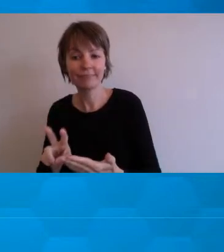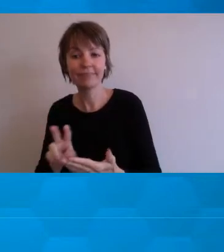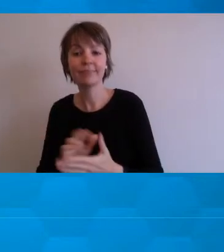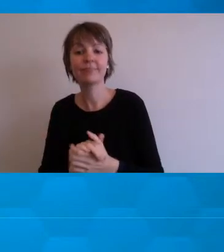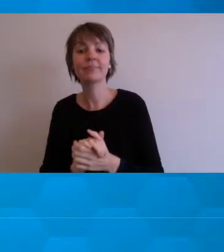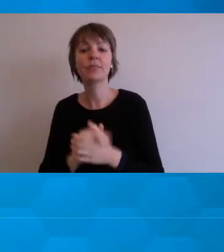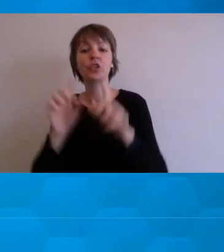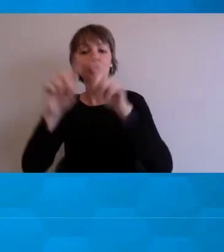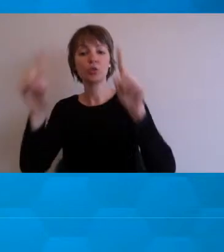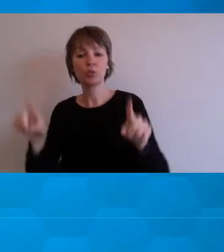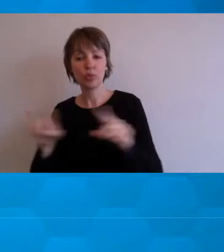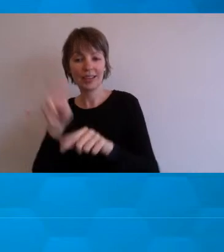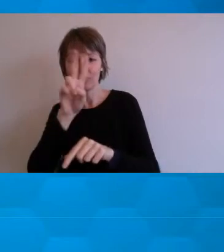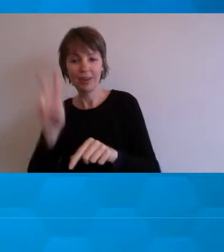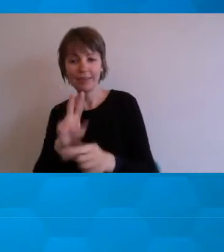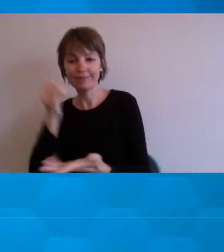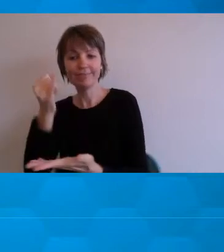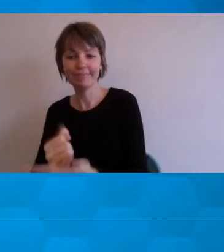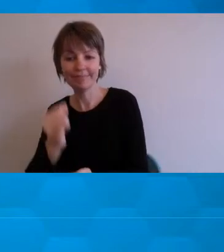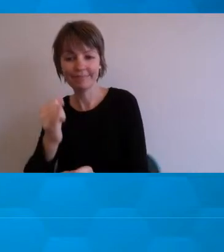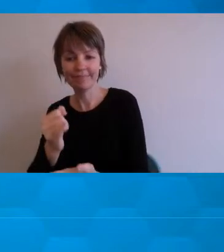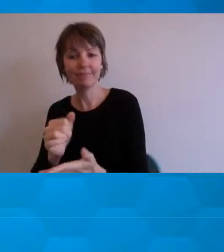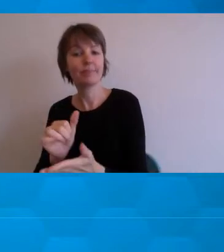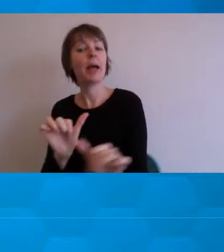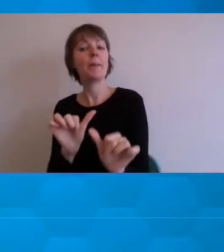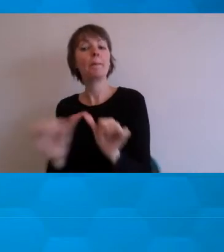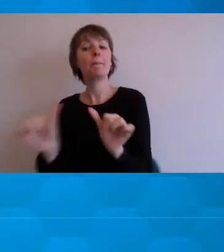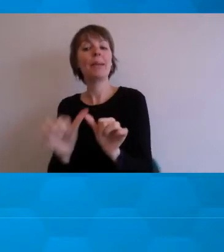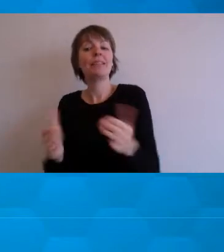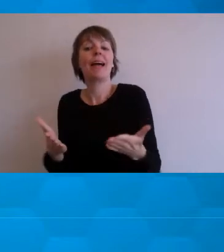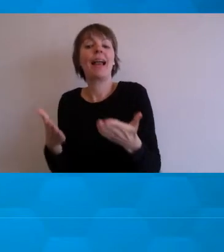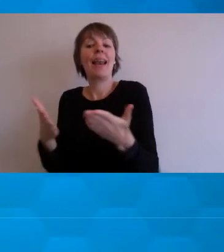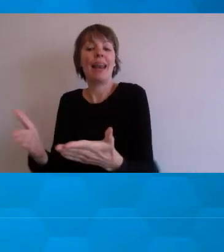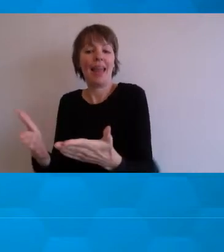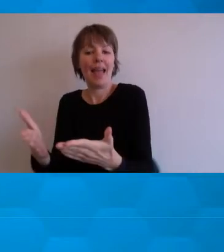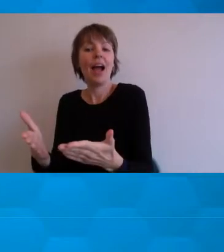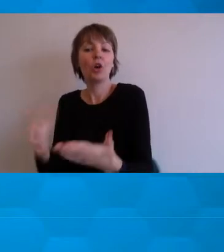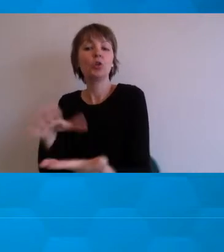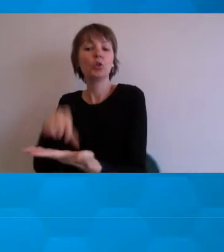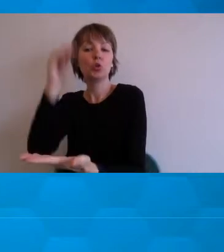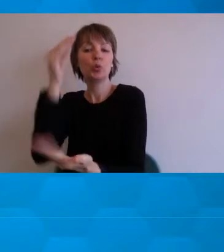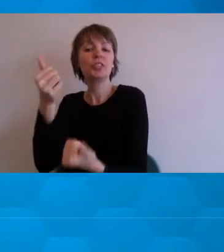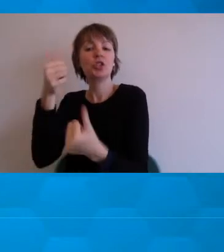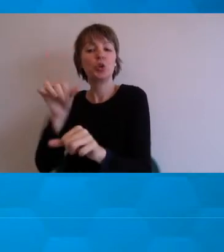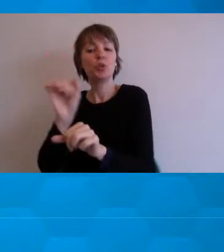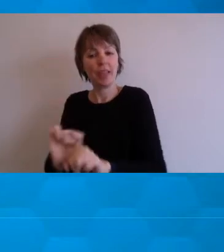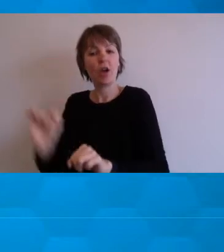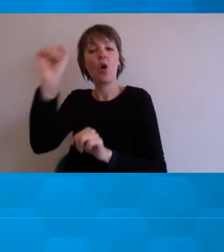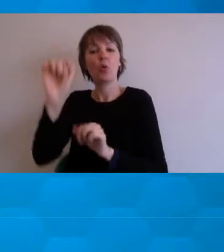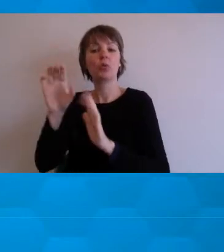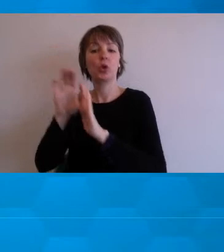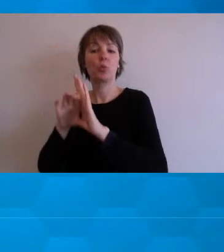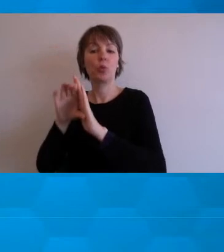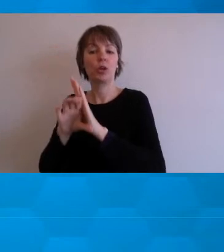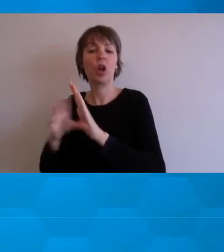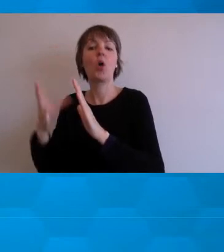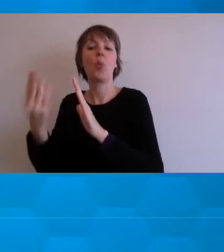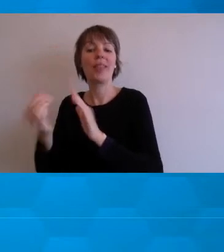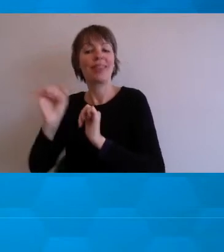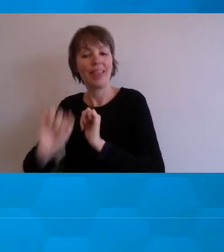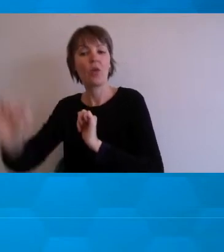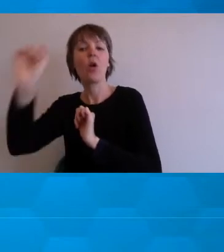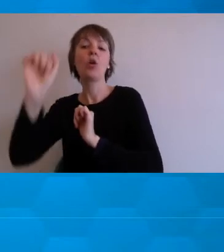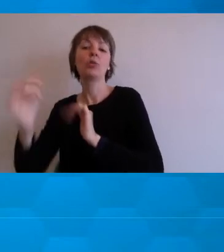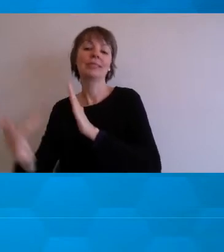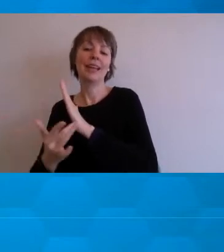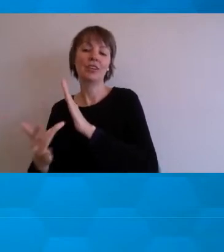practice is to allow students to use their own computer with compatible assistive technology. They will have experimented